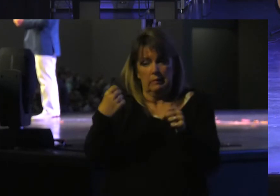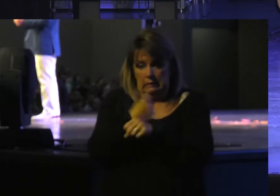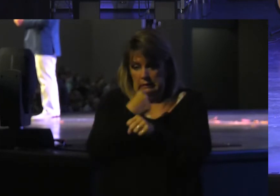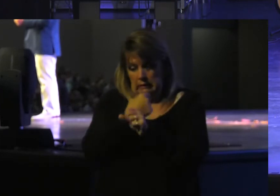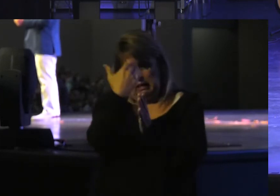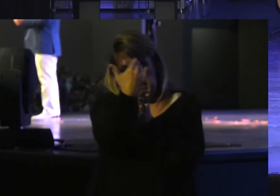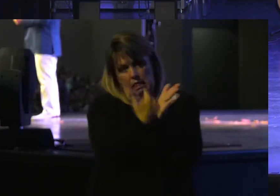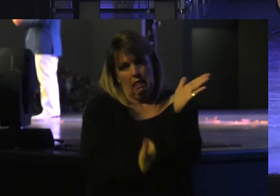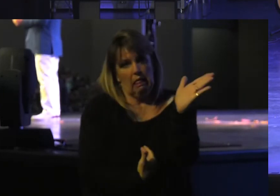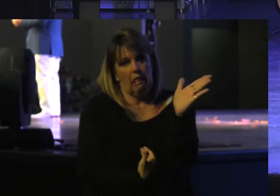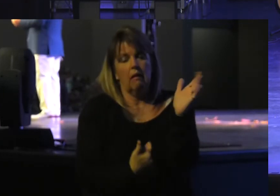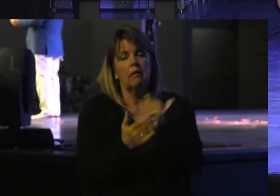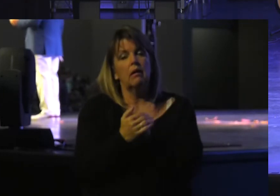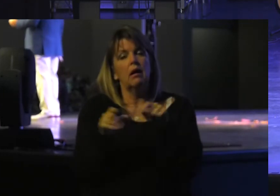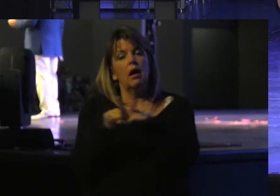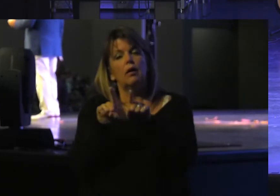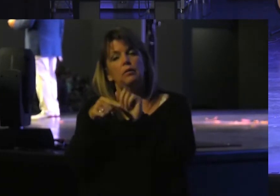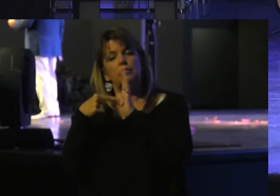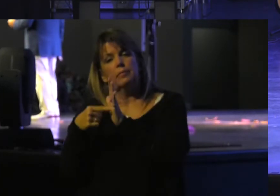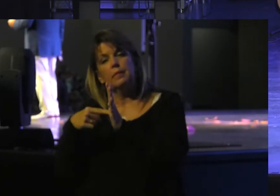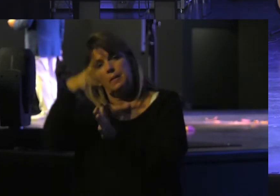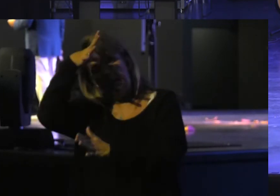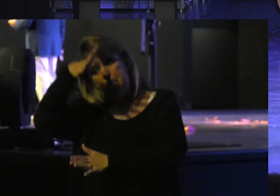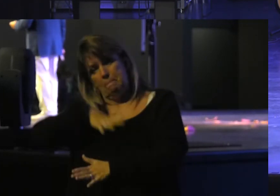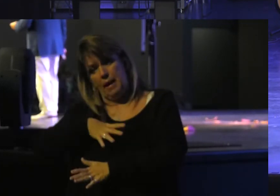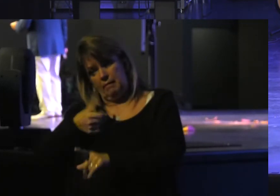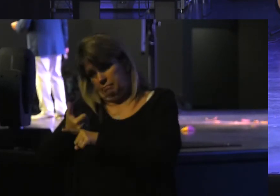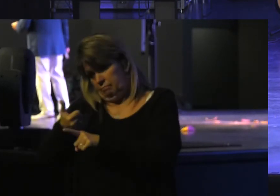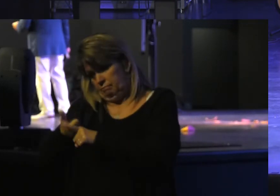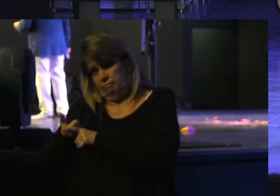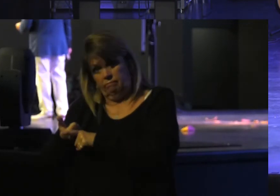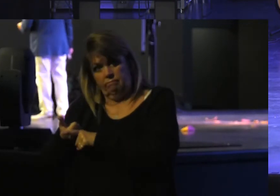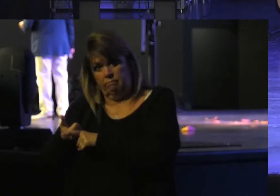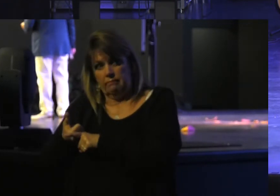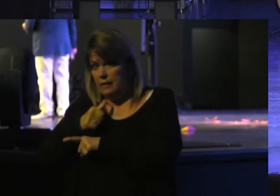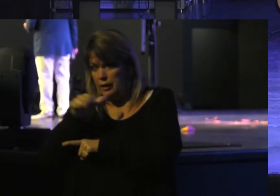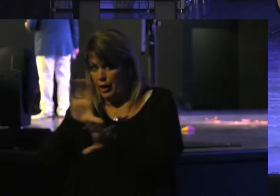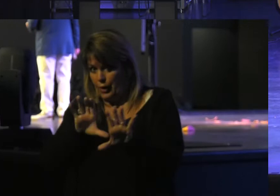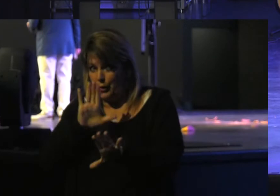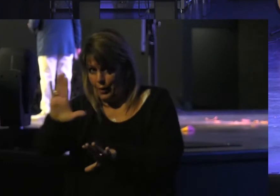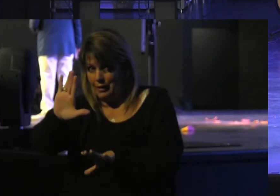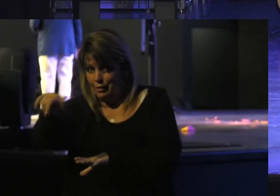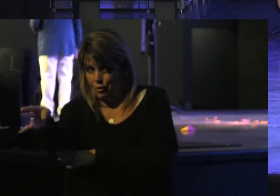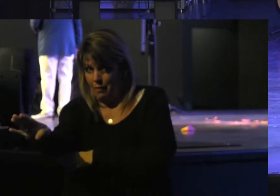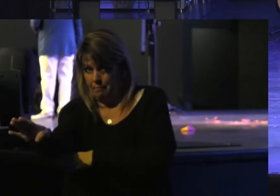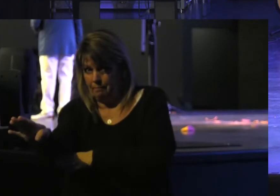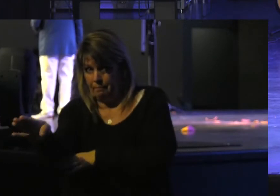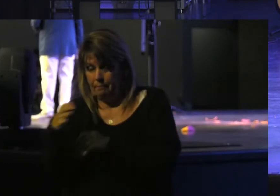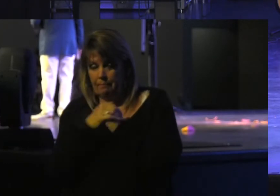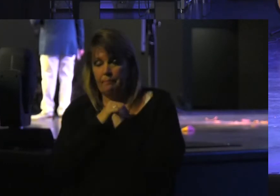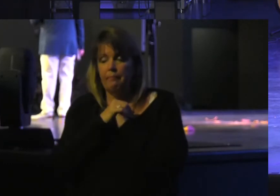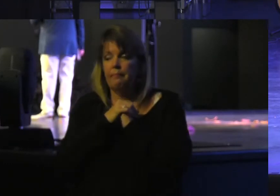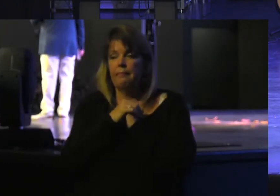Of abortion Also represents A man Who is not Doing what He should Be doing